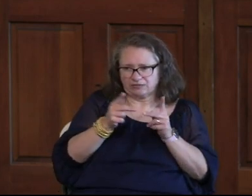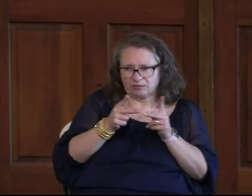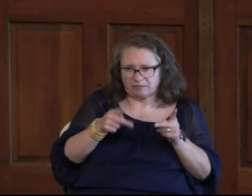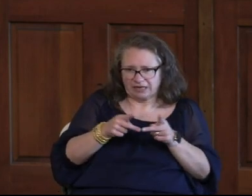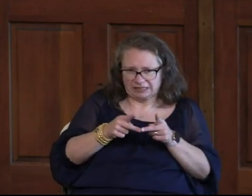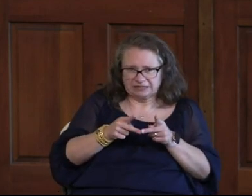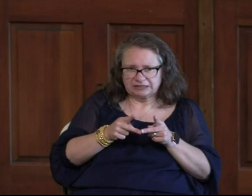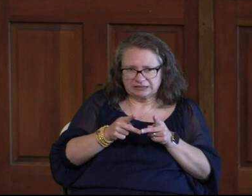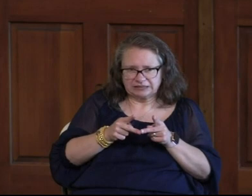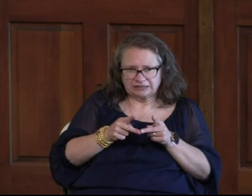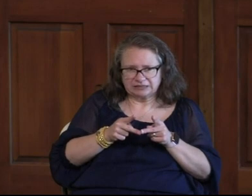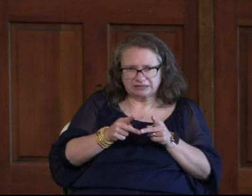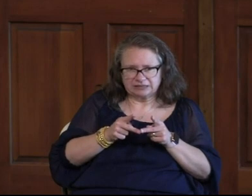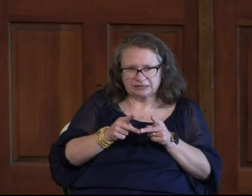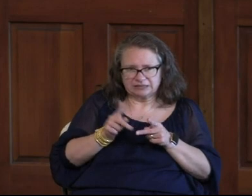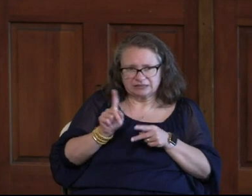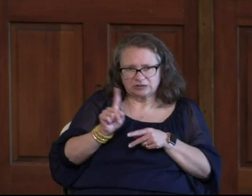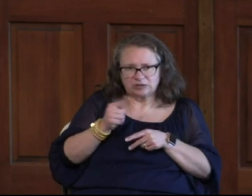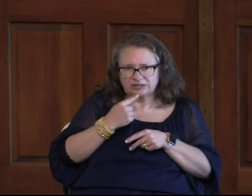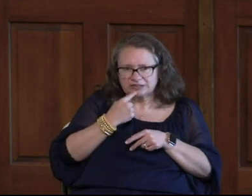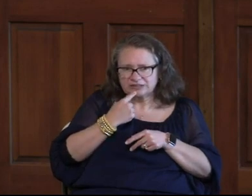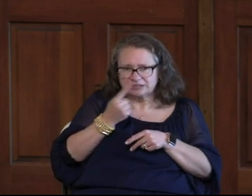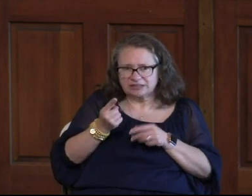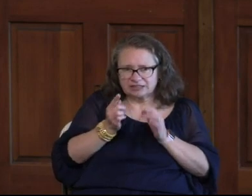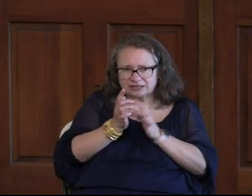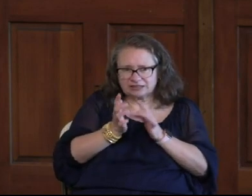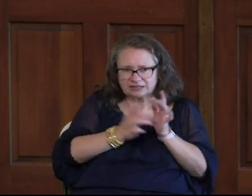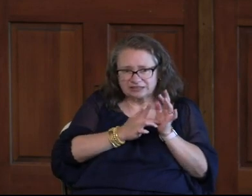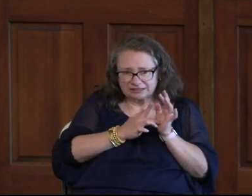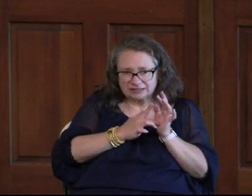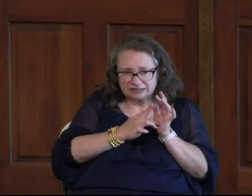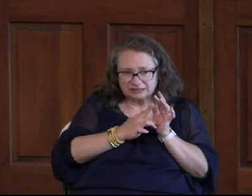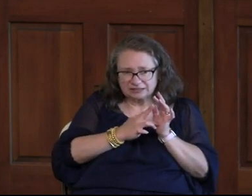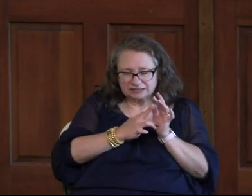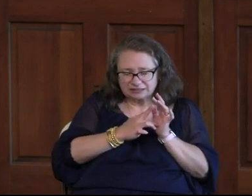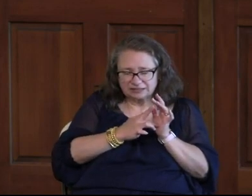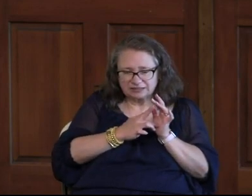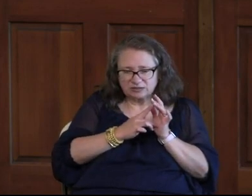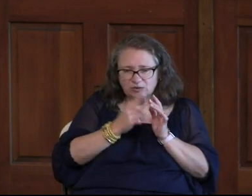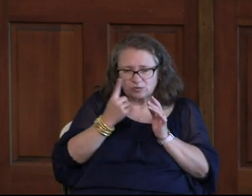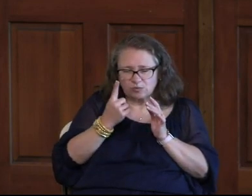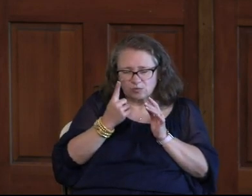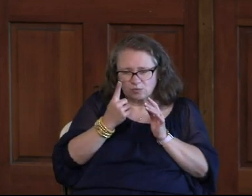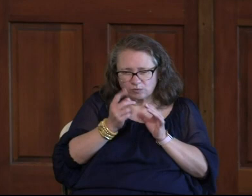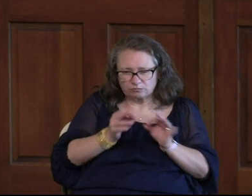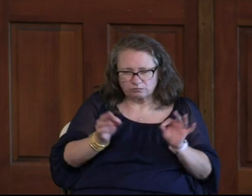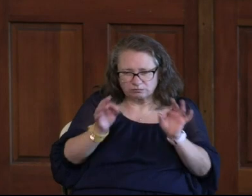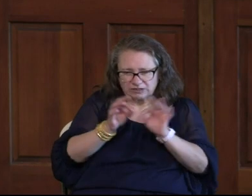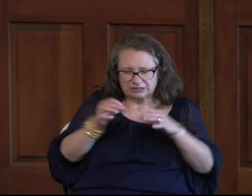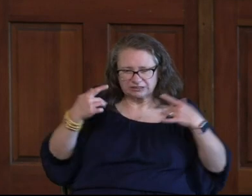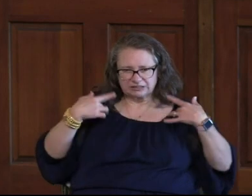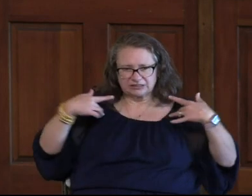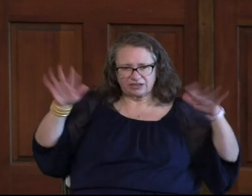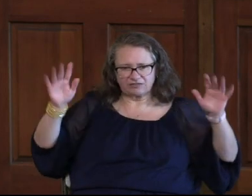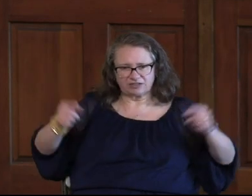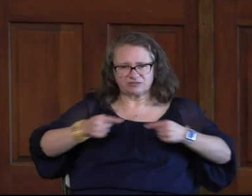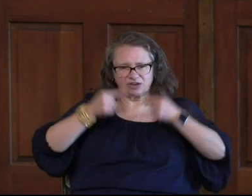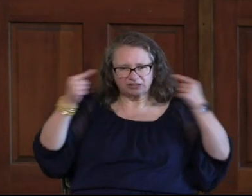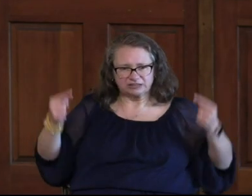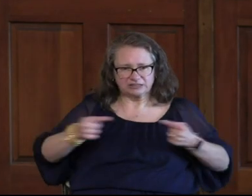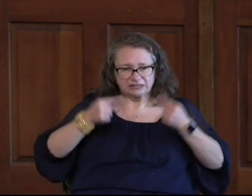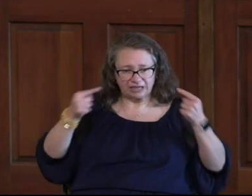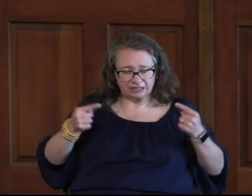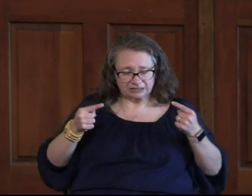Places In Hebrews Where It Says That Jesus Was The Once And For All Sacrifice For Our Sins